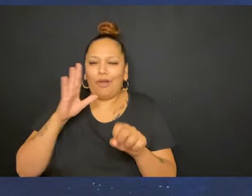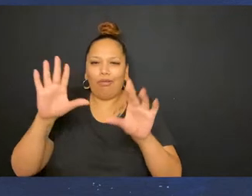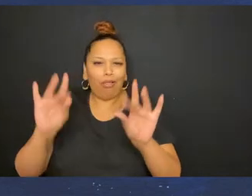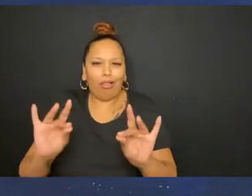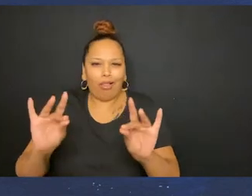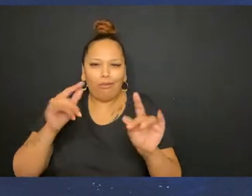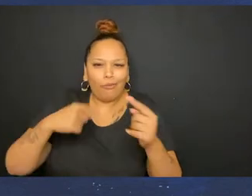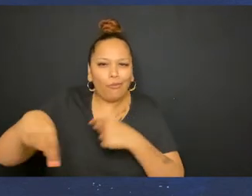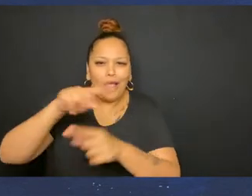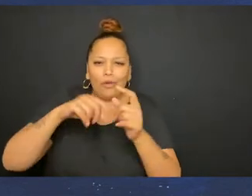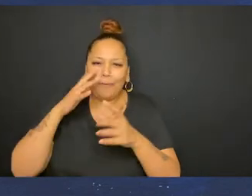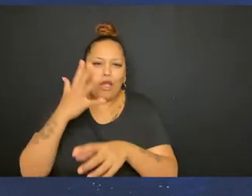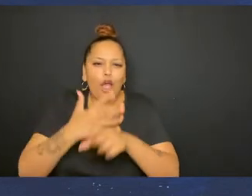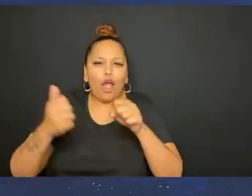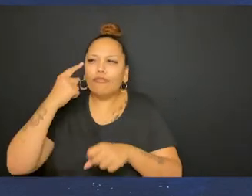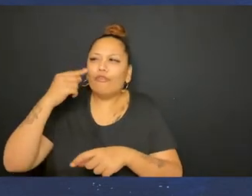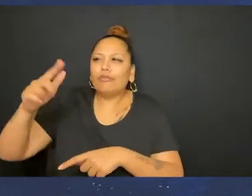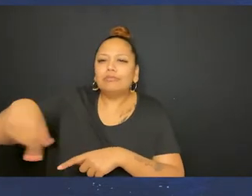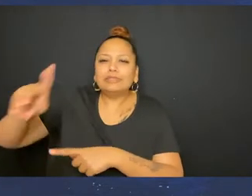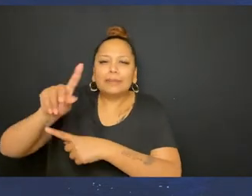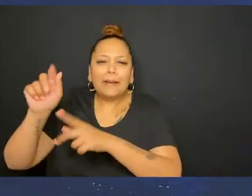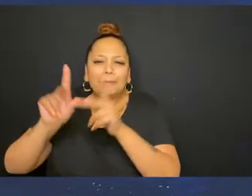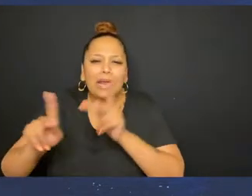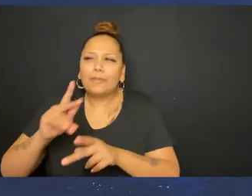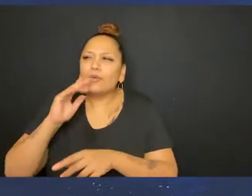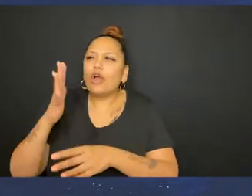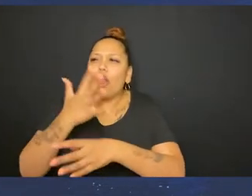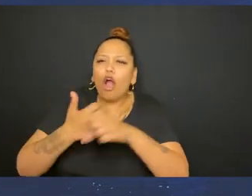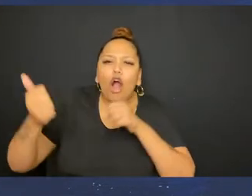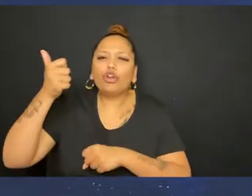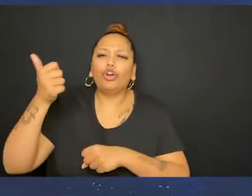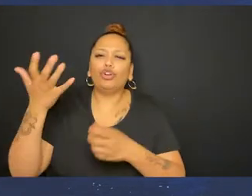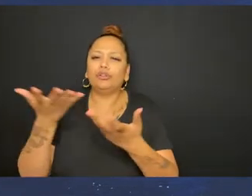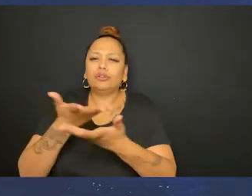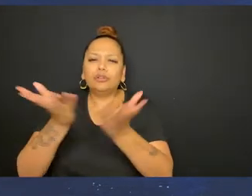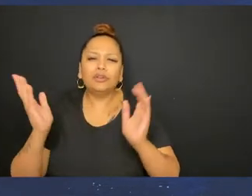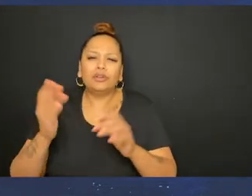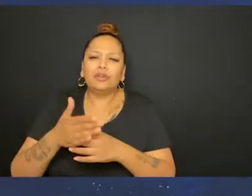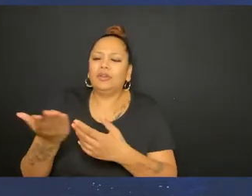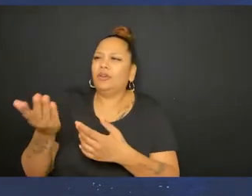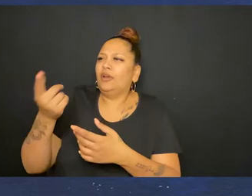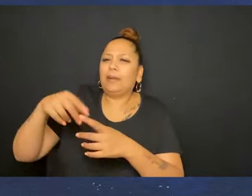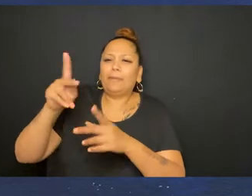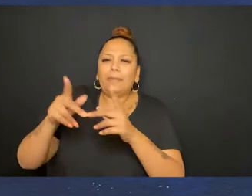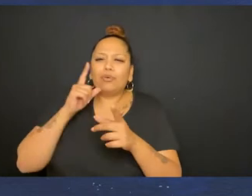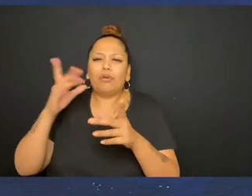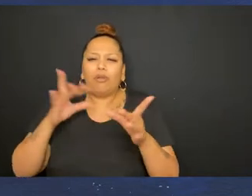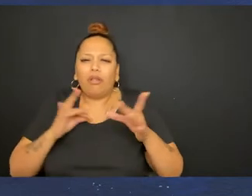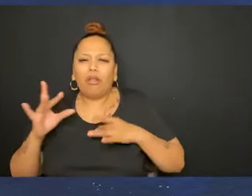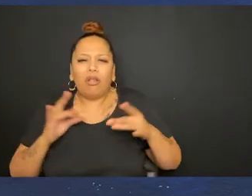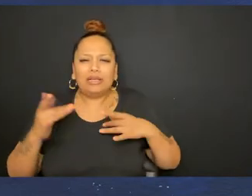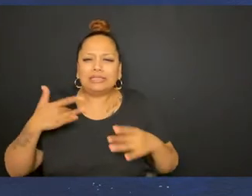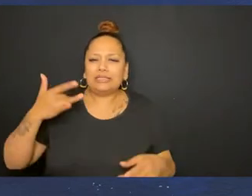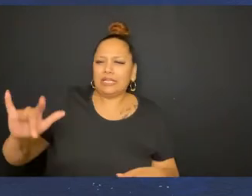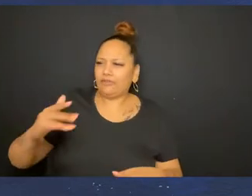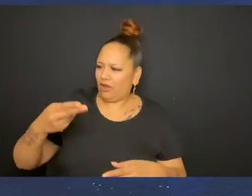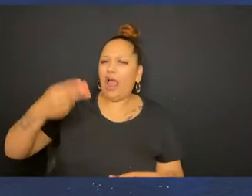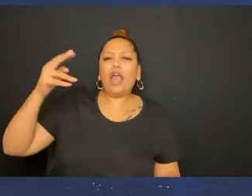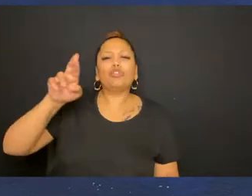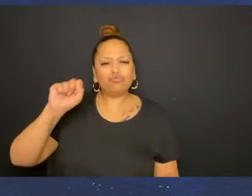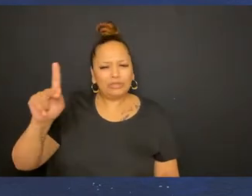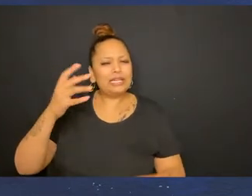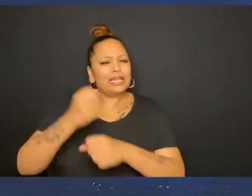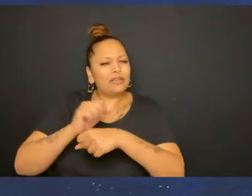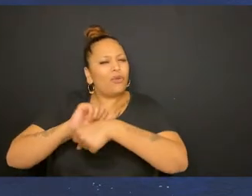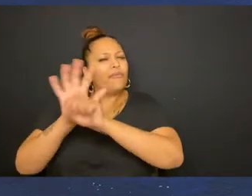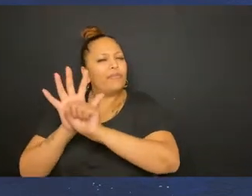is over But it's probably gonna stay around And it will always be harder on disabled people It'll be harder on immunocompromised